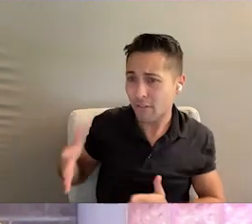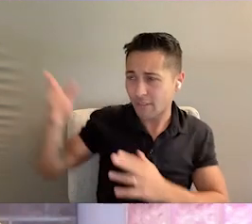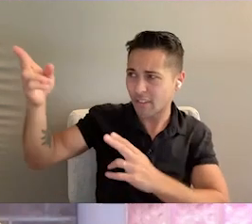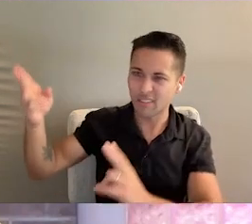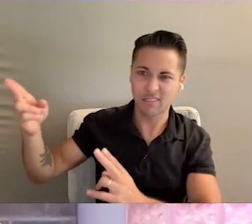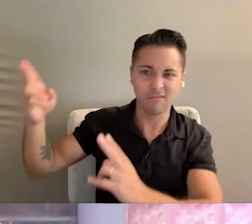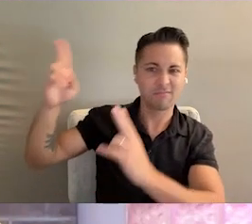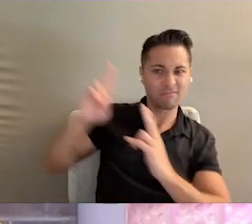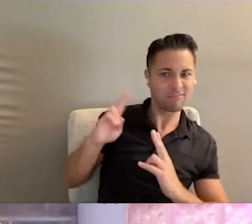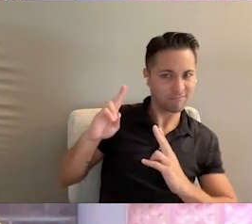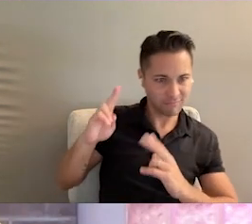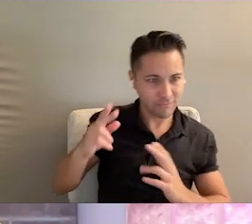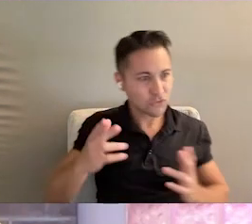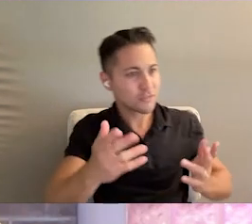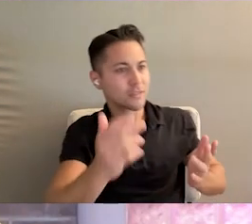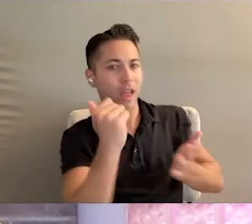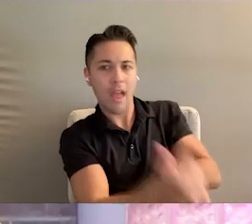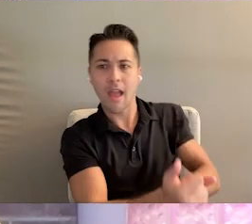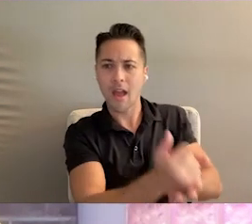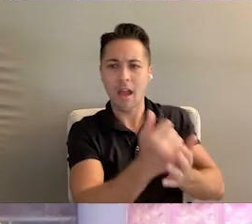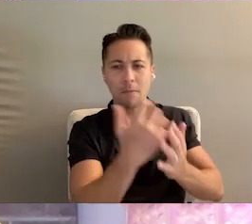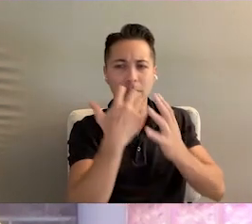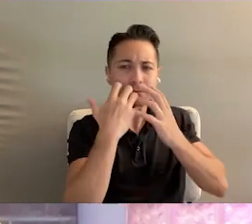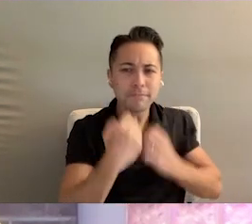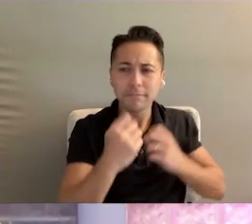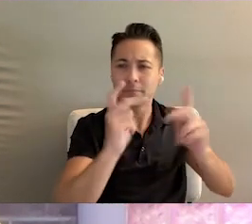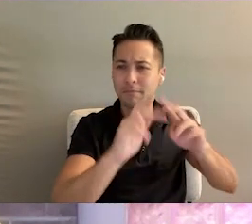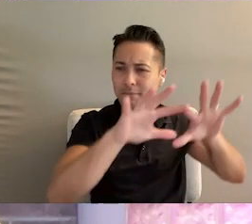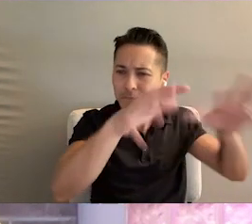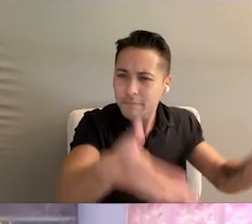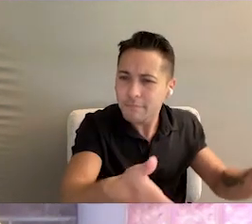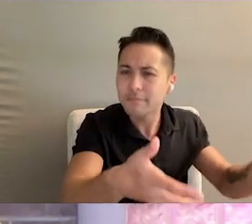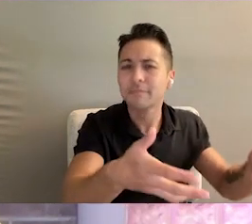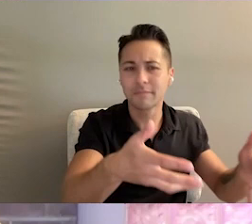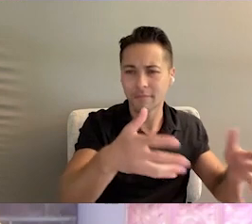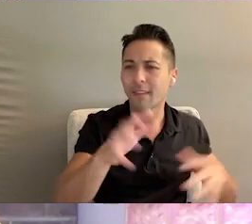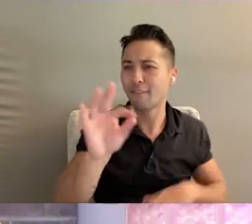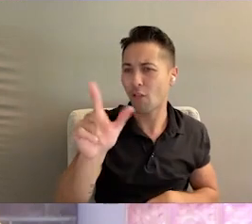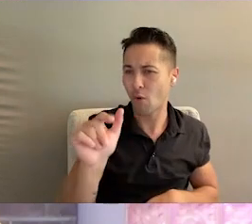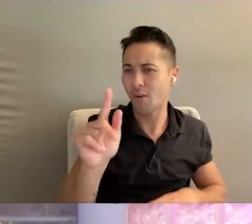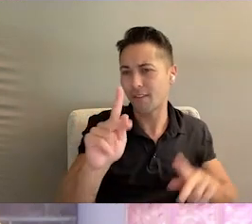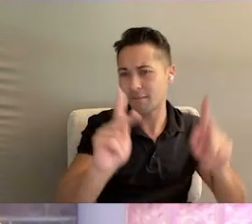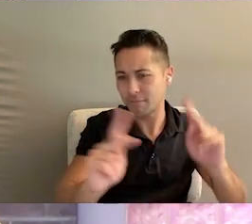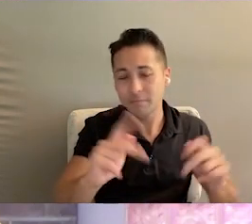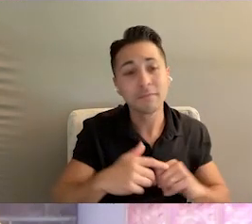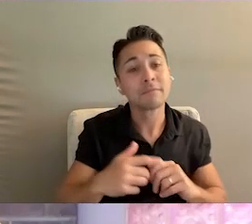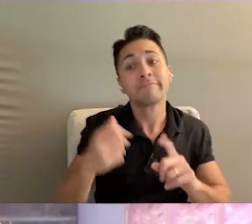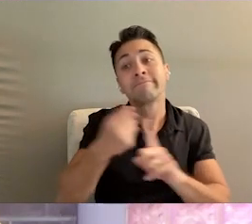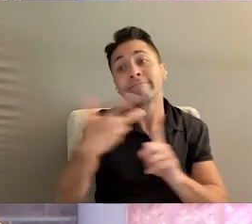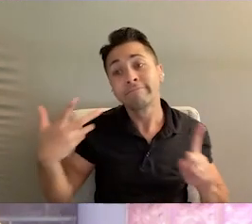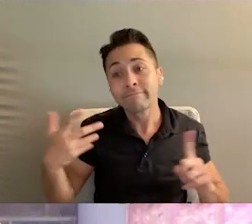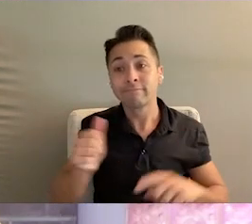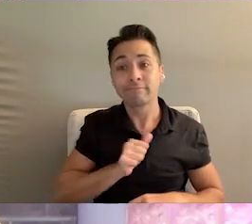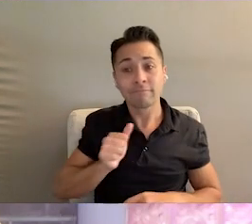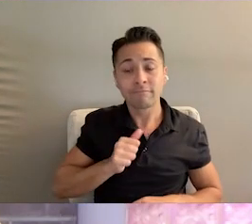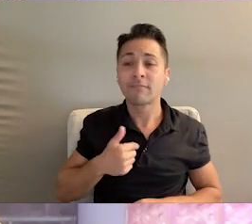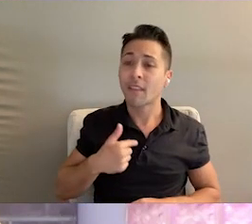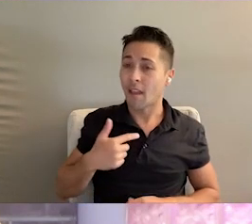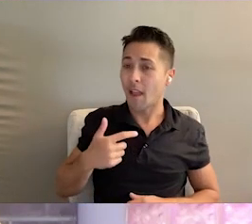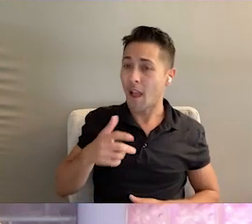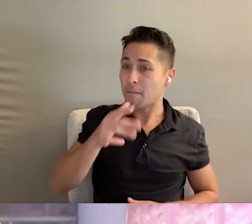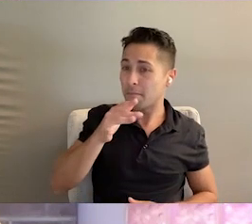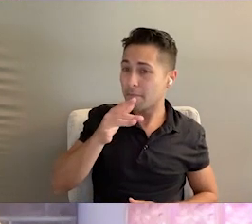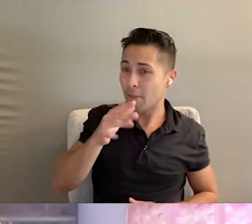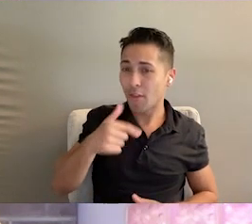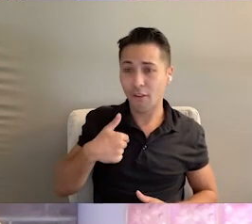what I believe to be such a sacred population of Floridians. To provide a little bit more about my personal background, I'm a happily